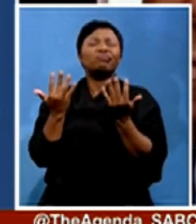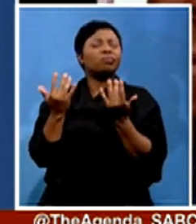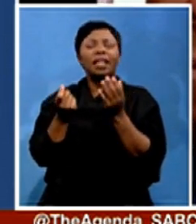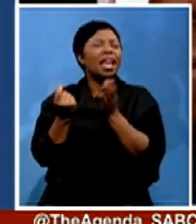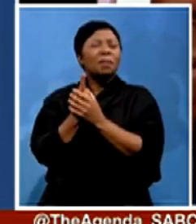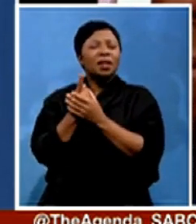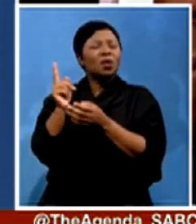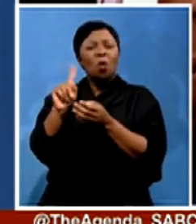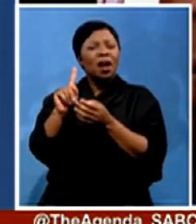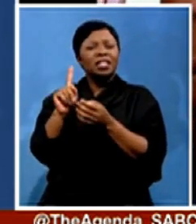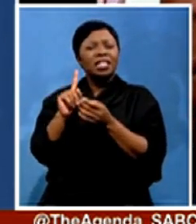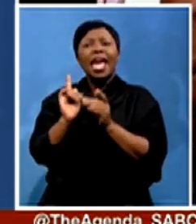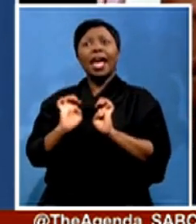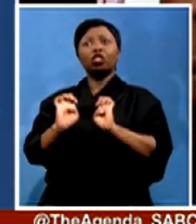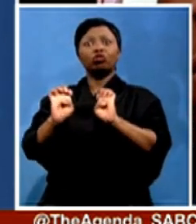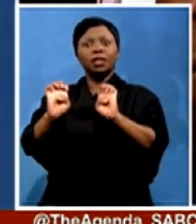enough urgency on this matter?